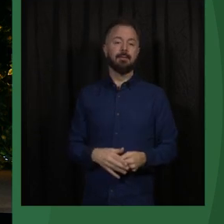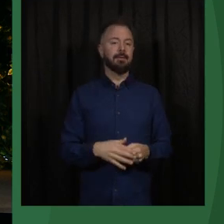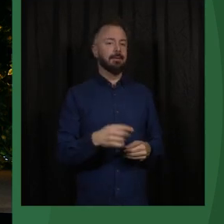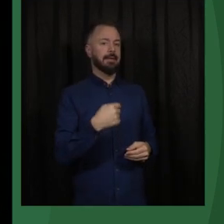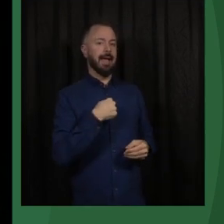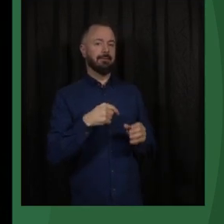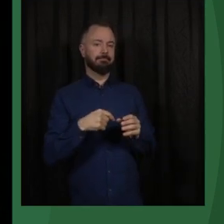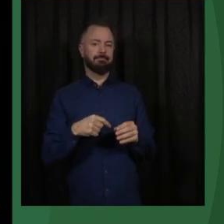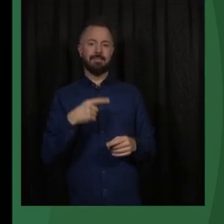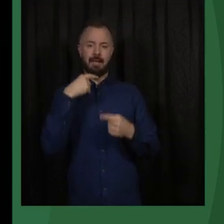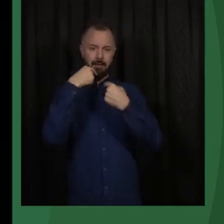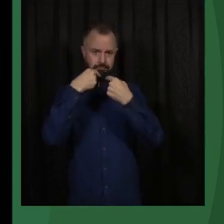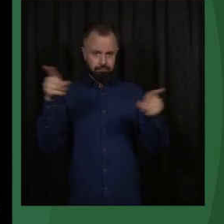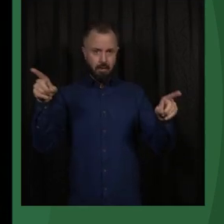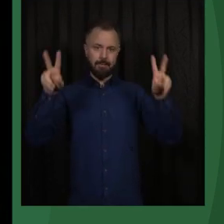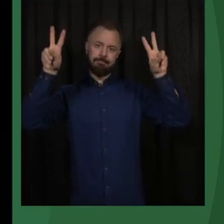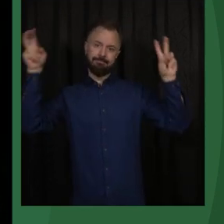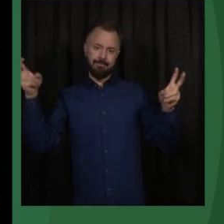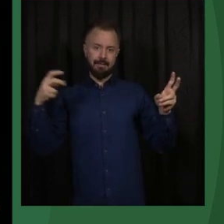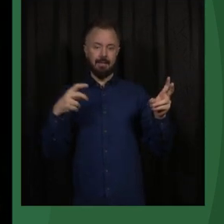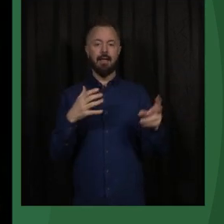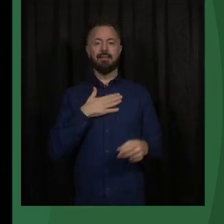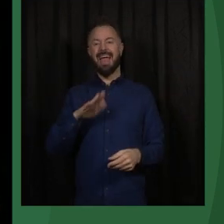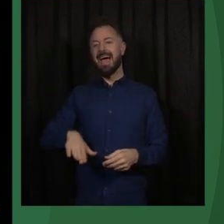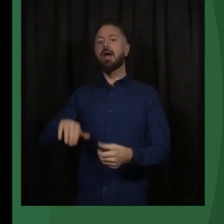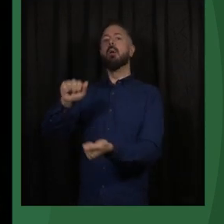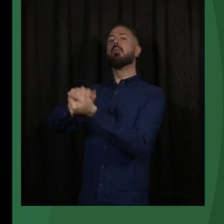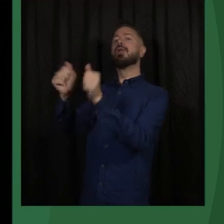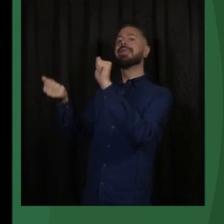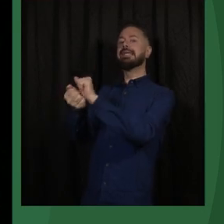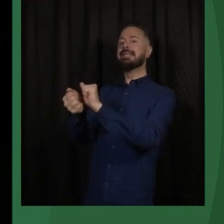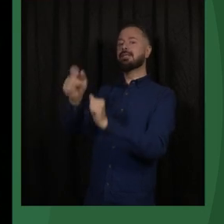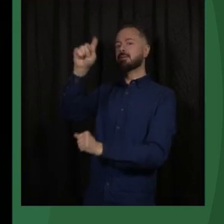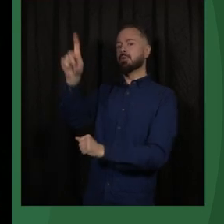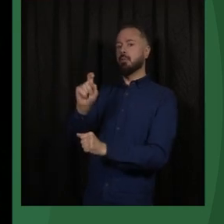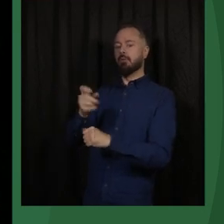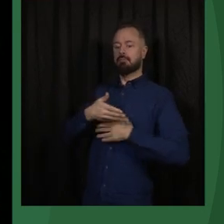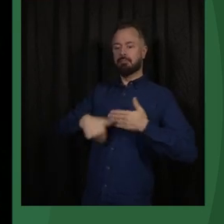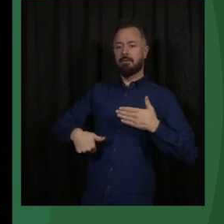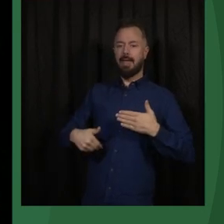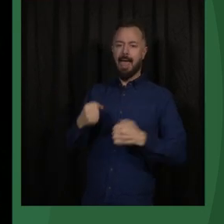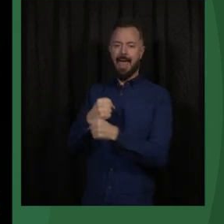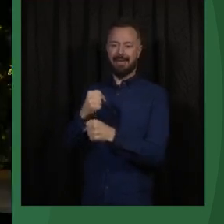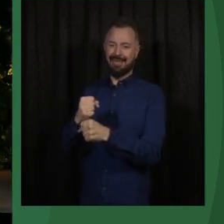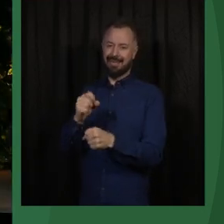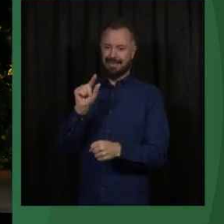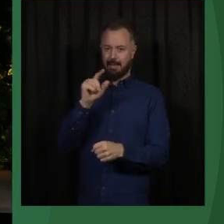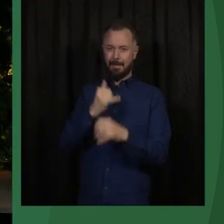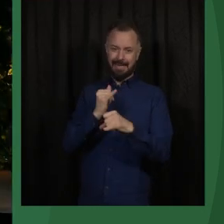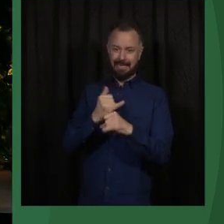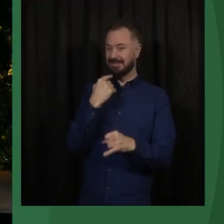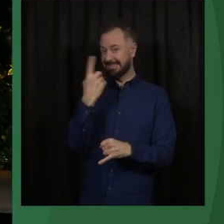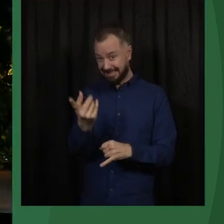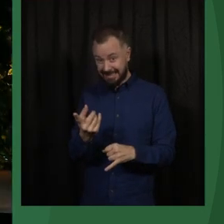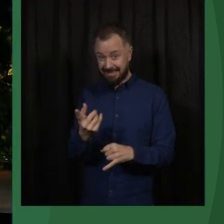phrase that I find useful from time to time. That's a political question. Always comes out a bit weirdly, though, when I say it. But